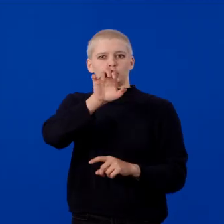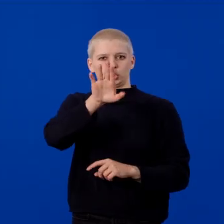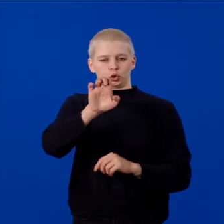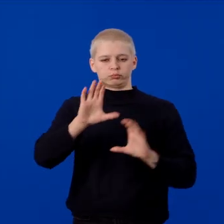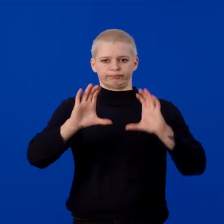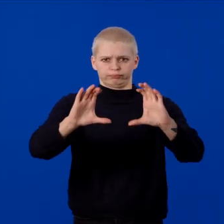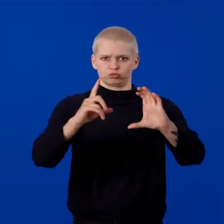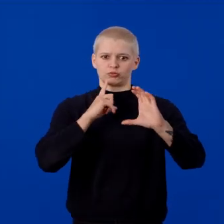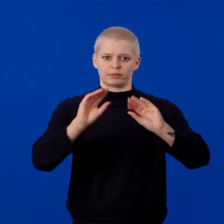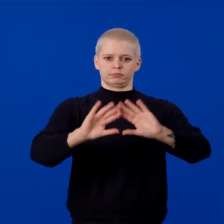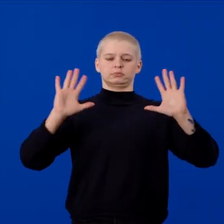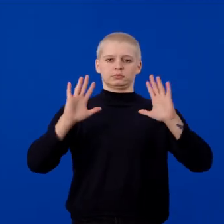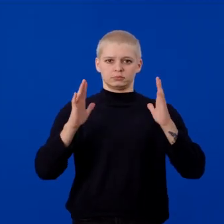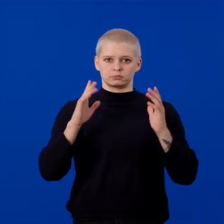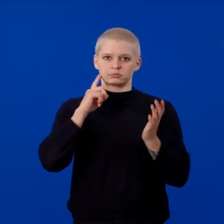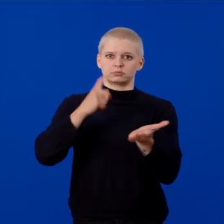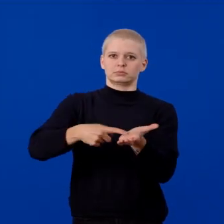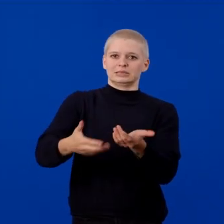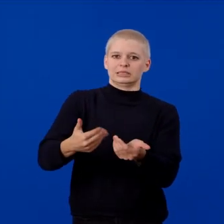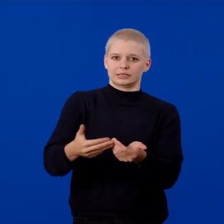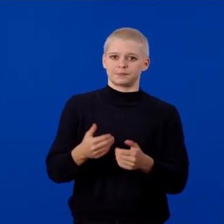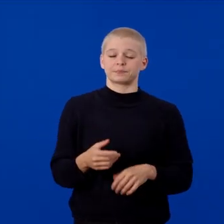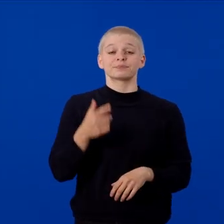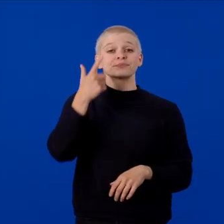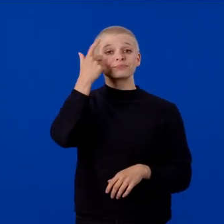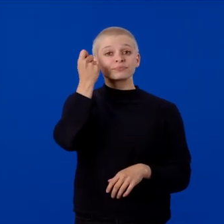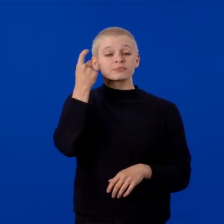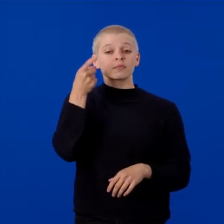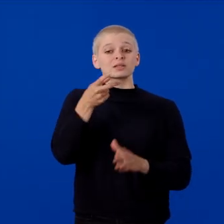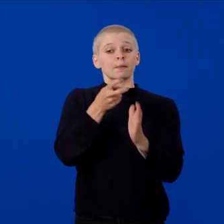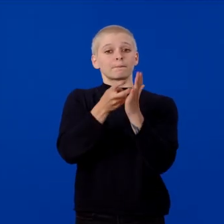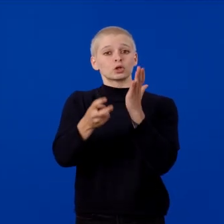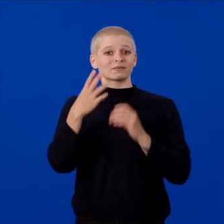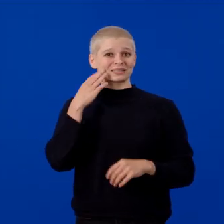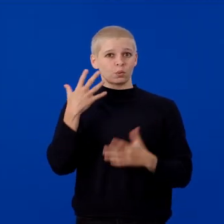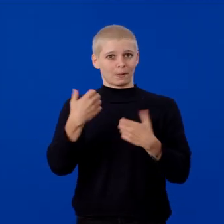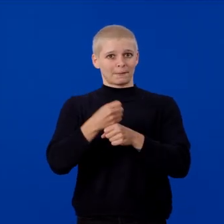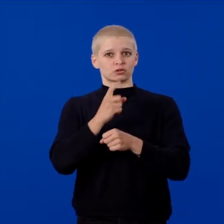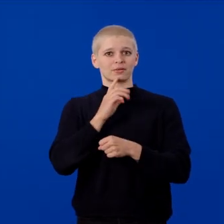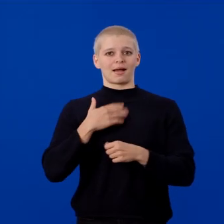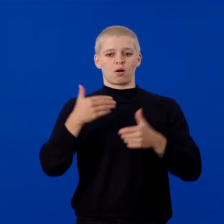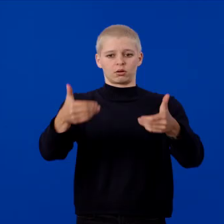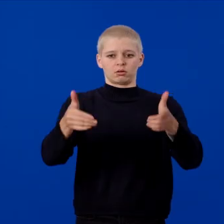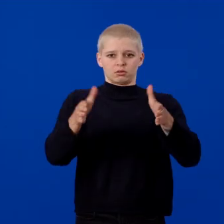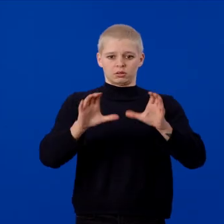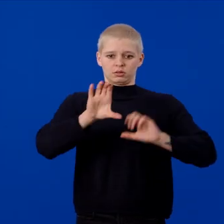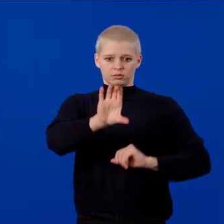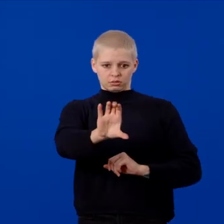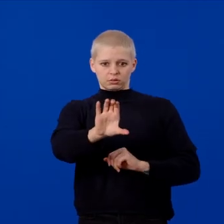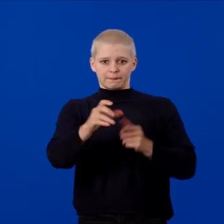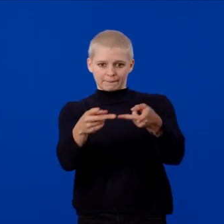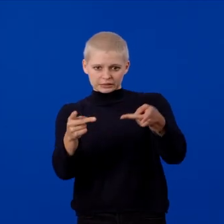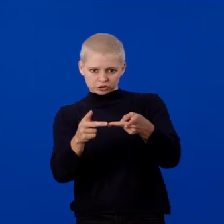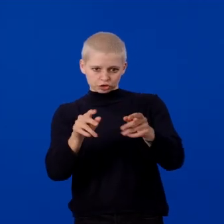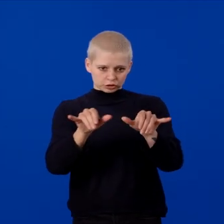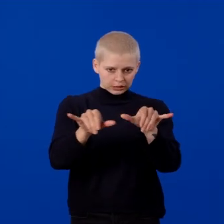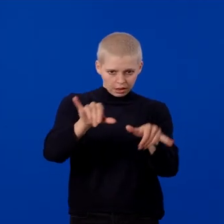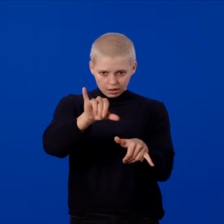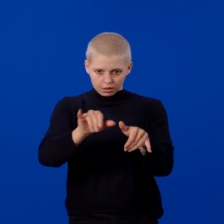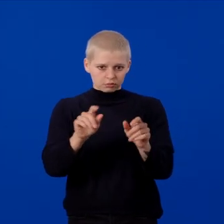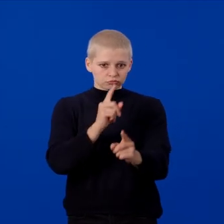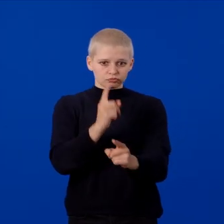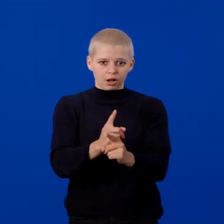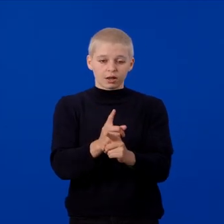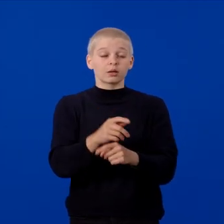Since we're dealing with an immersive experience, we need to make sure that the cube's position and scale are correct. Keep in mind that